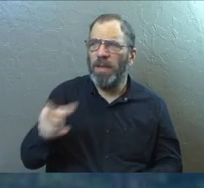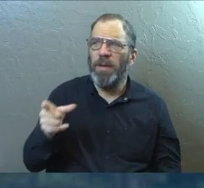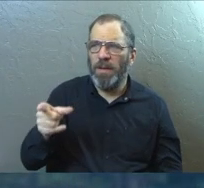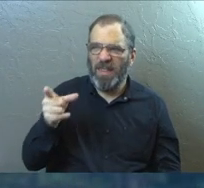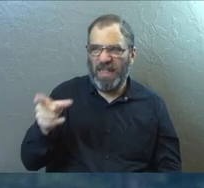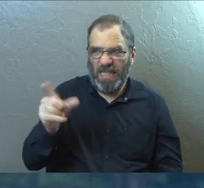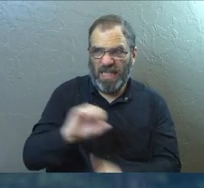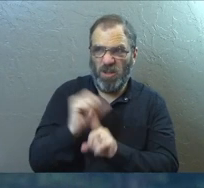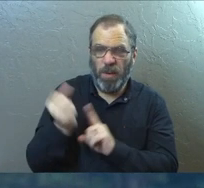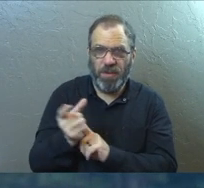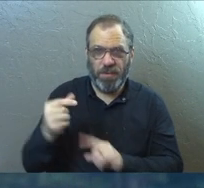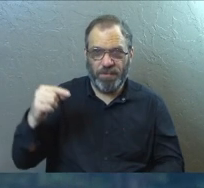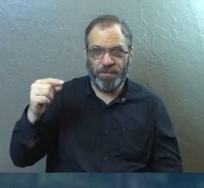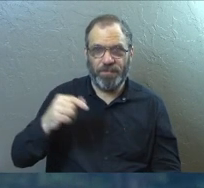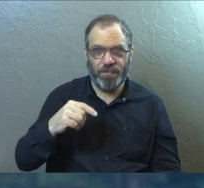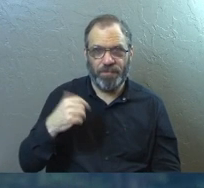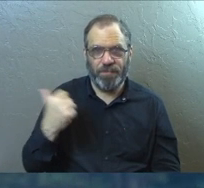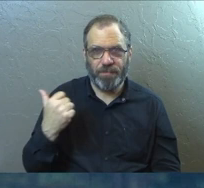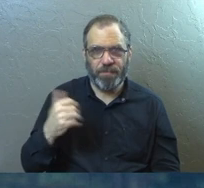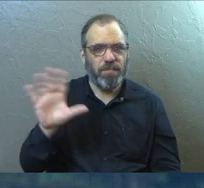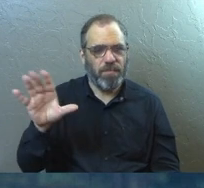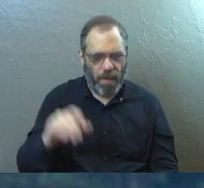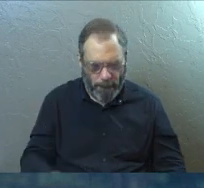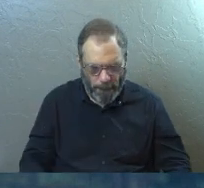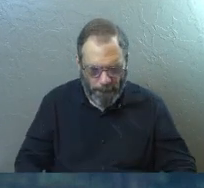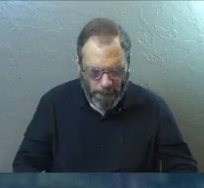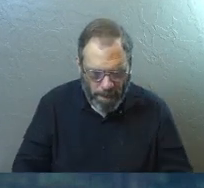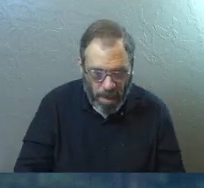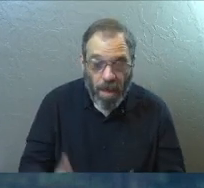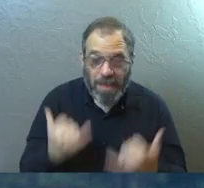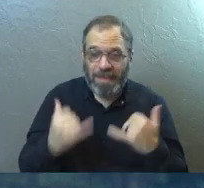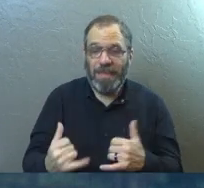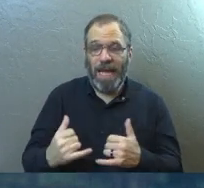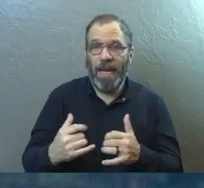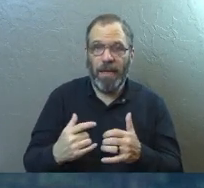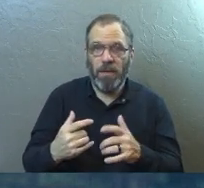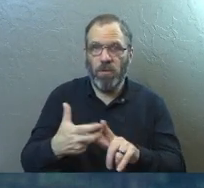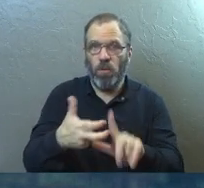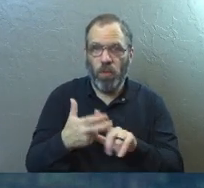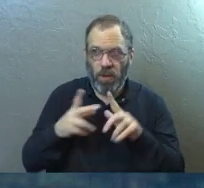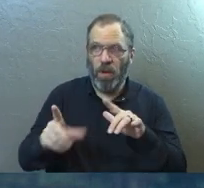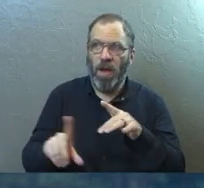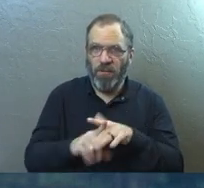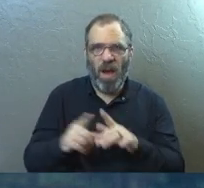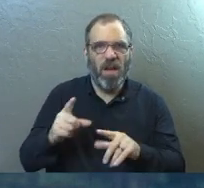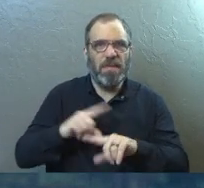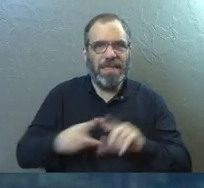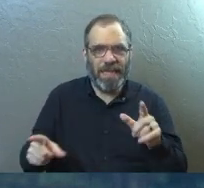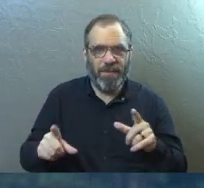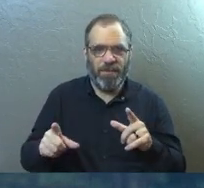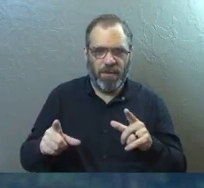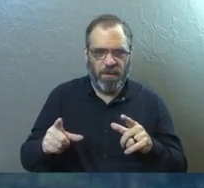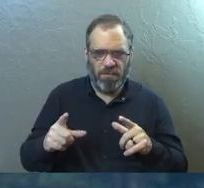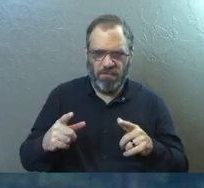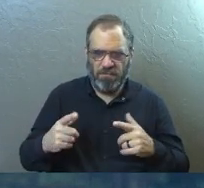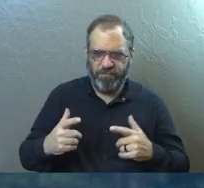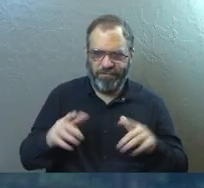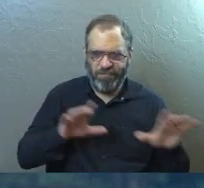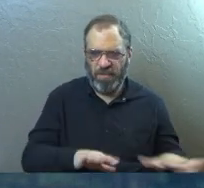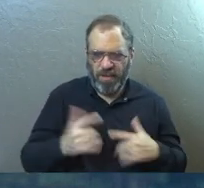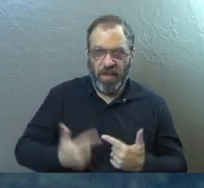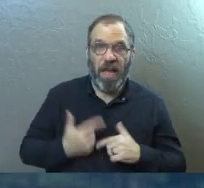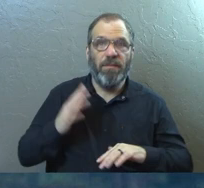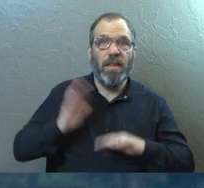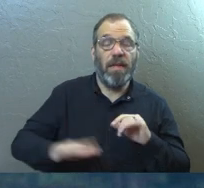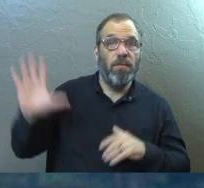particular situation. But I'll read you this quote. says, today's recruits are coming from a far more sedentary lifestyle compared to